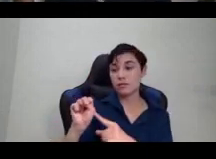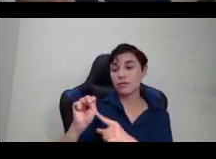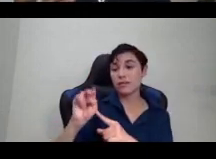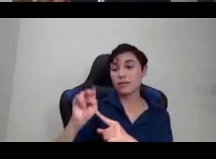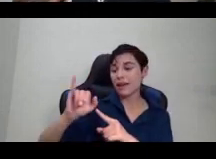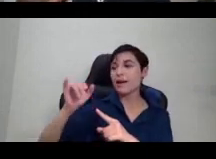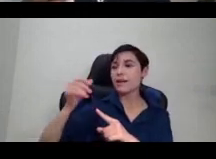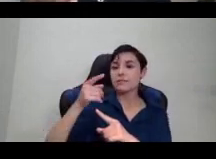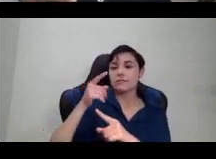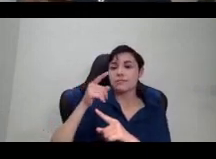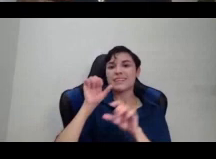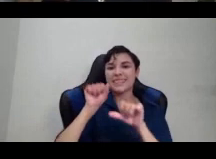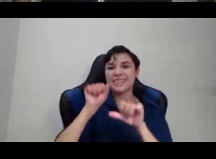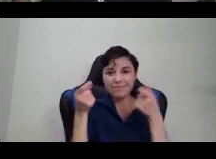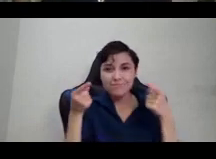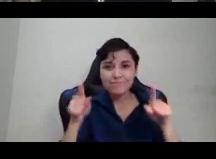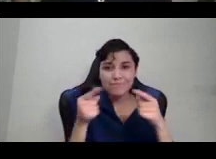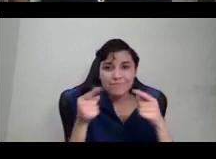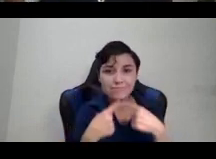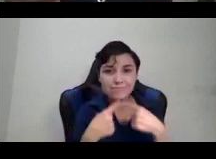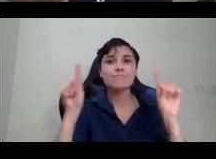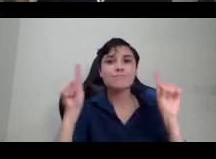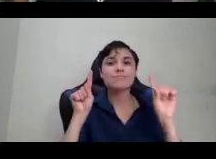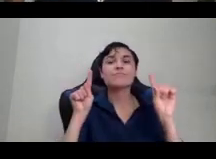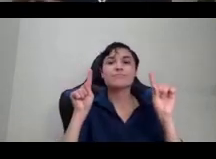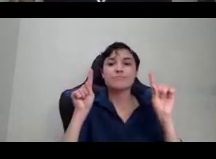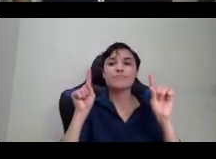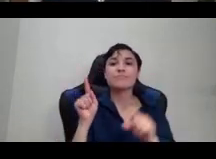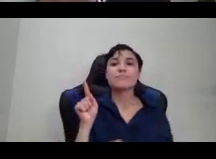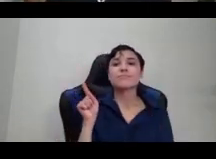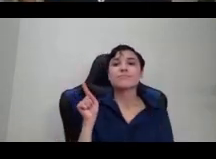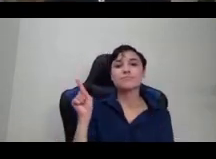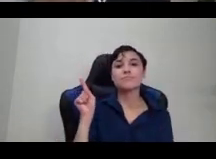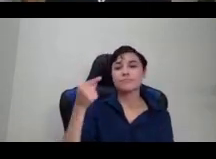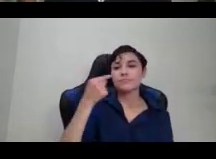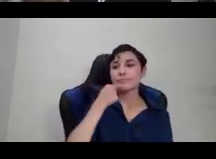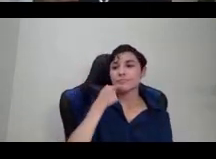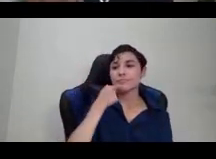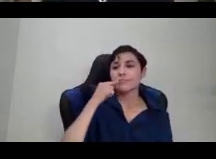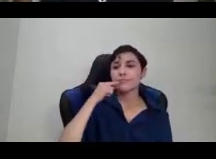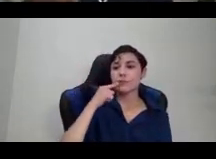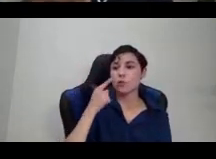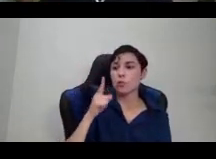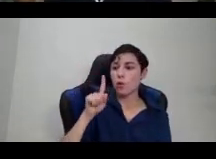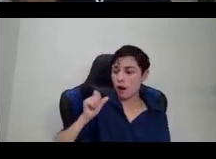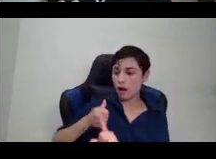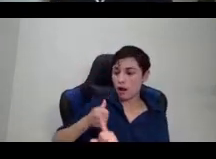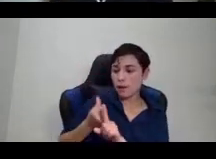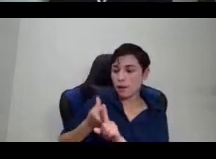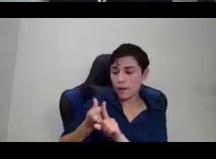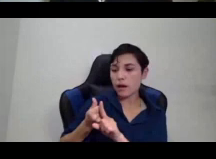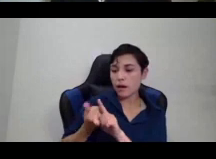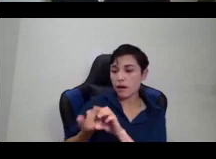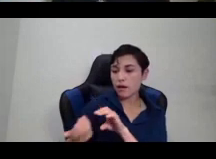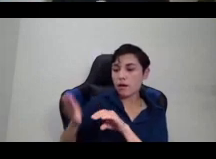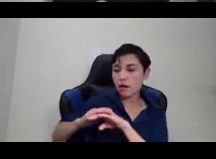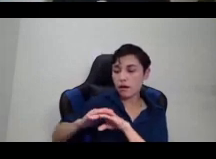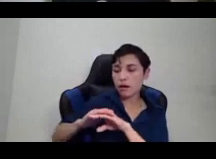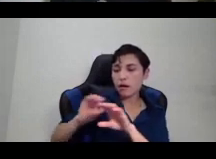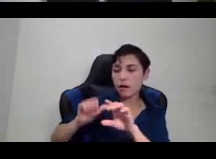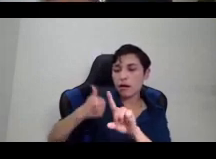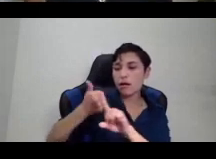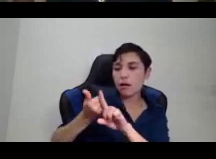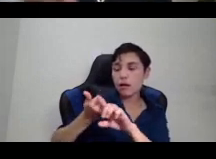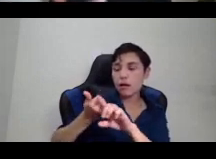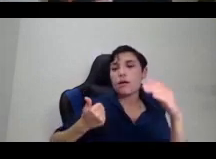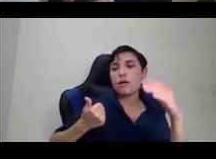realities by which it means, by which she means that it adds up over time, even through the impulsive choices that people make,